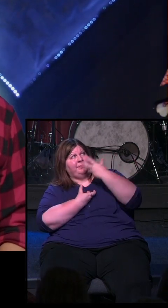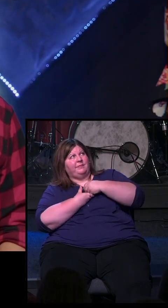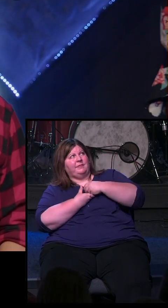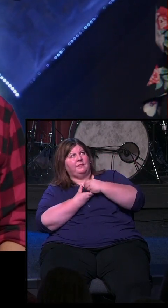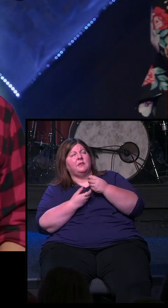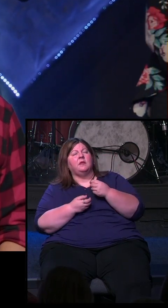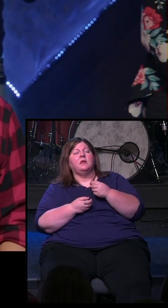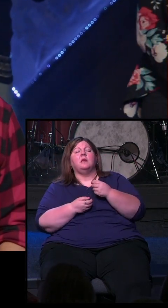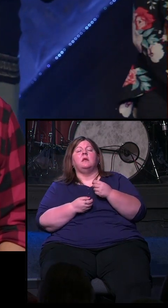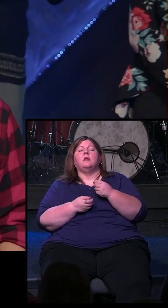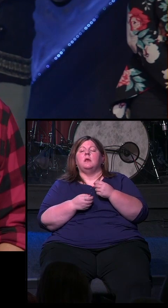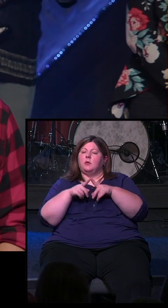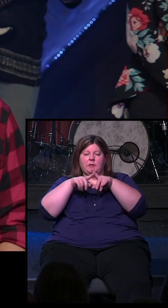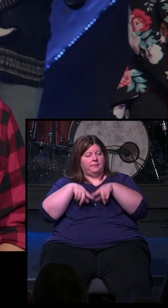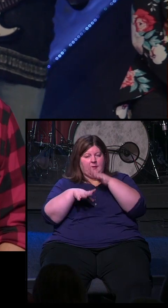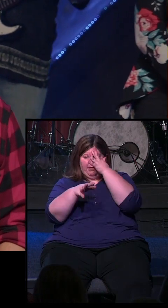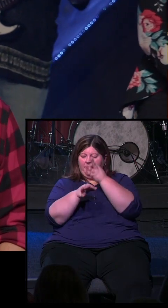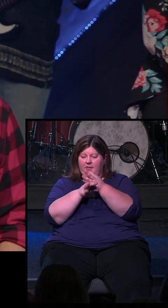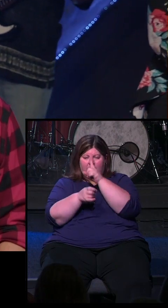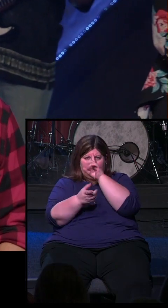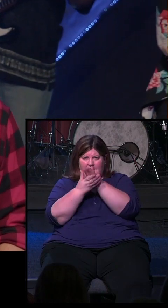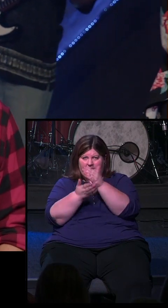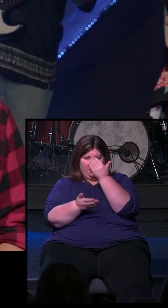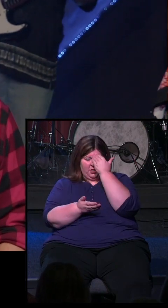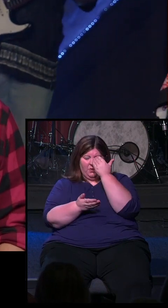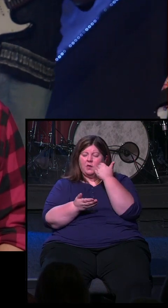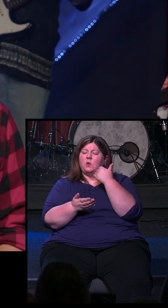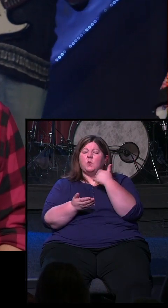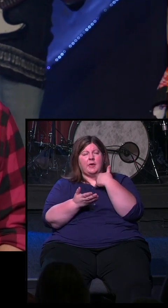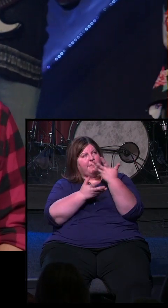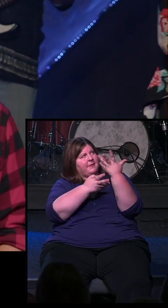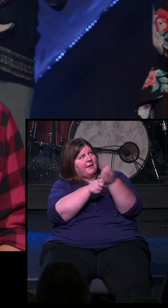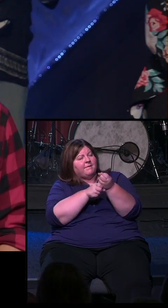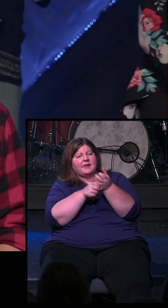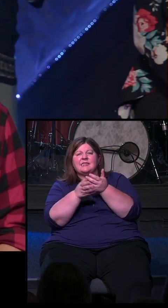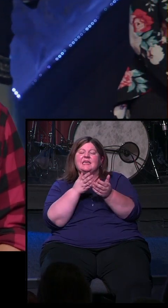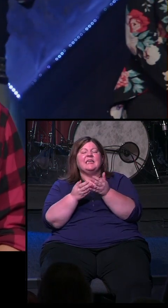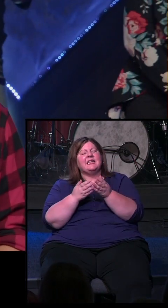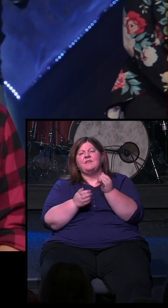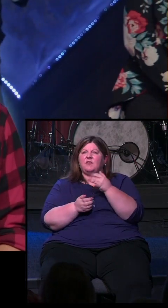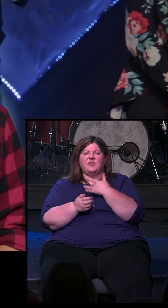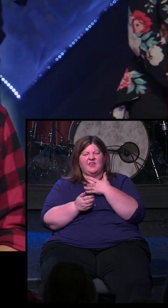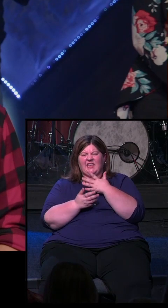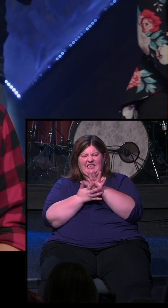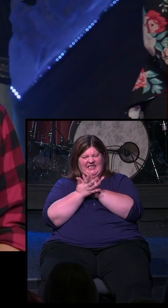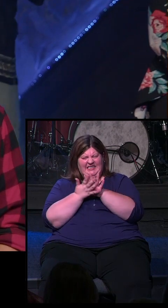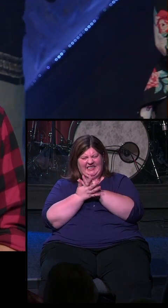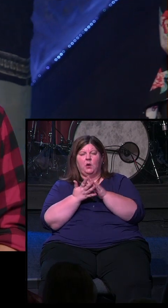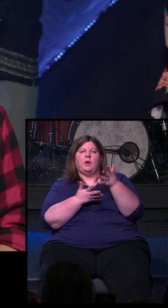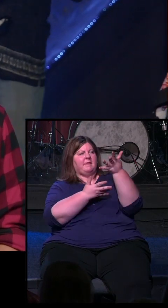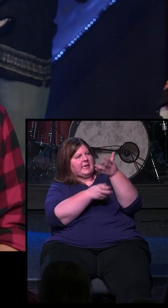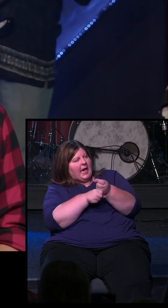And Jesus, we just stand on faith today, believing and knowing that we have certainty. Even in places in our life where we can't have clarity, we have certainty. We know